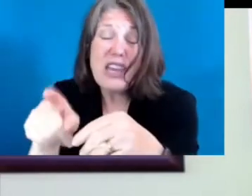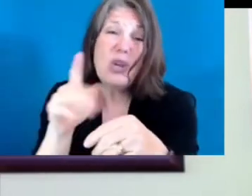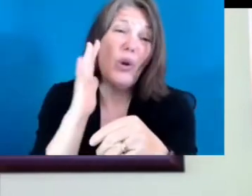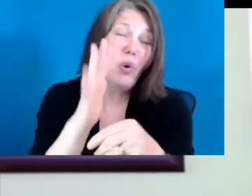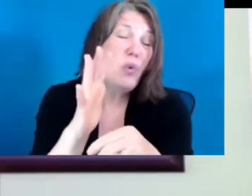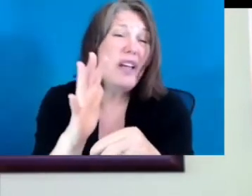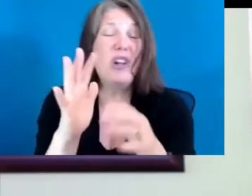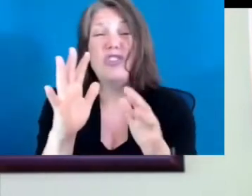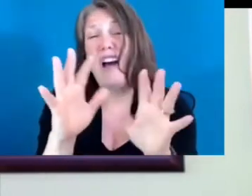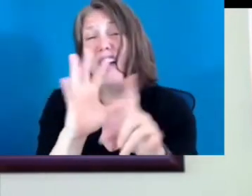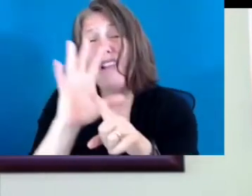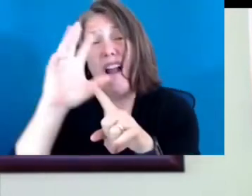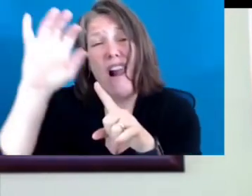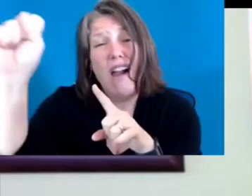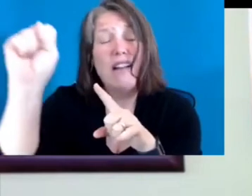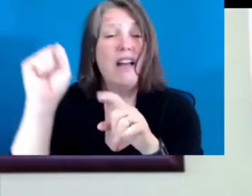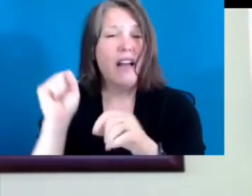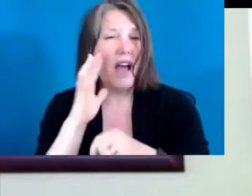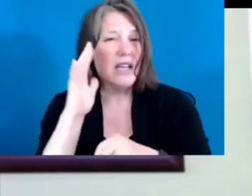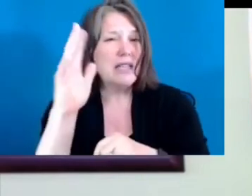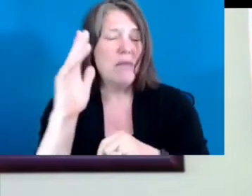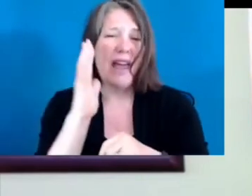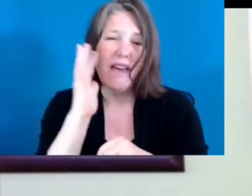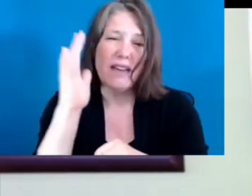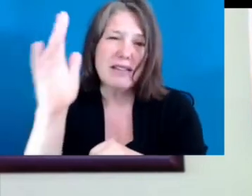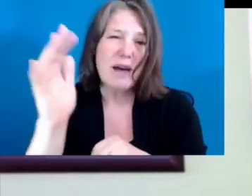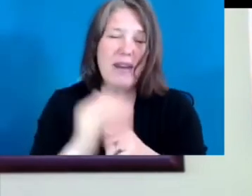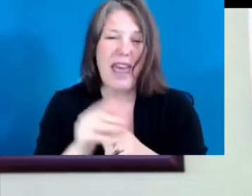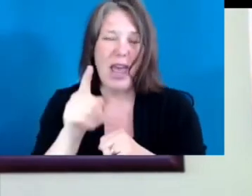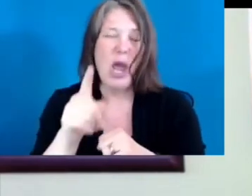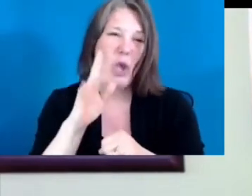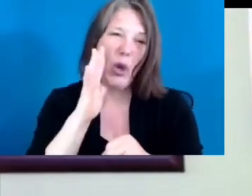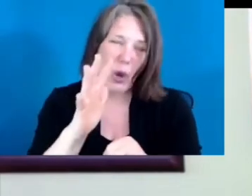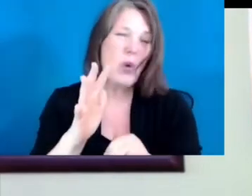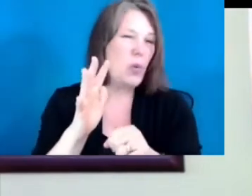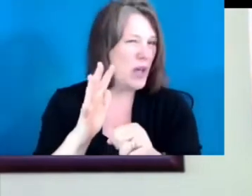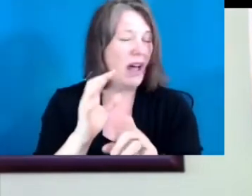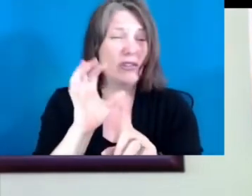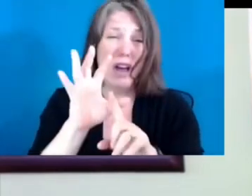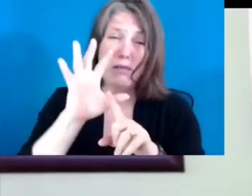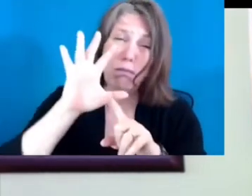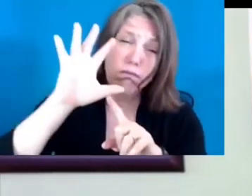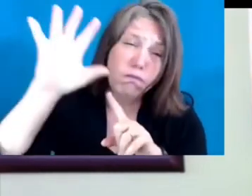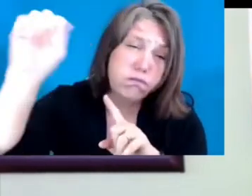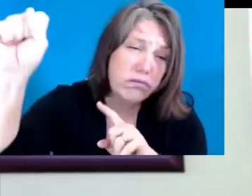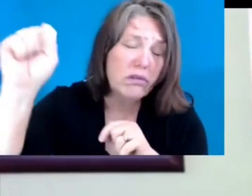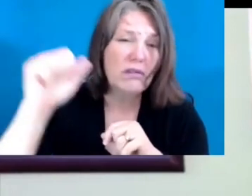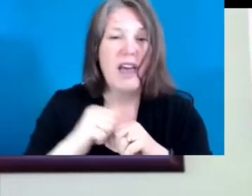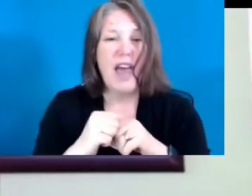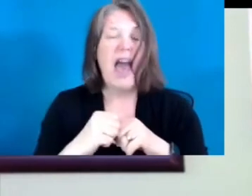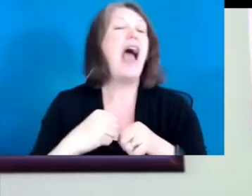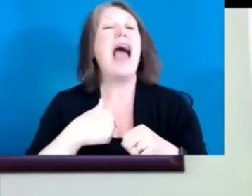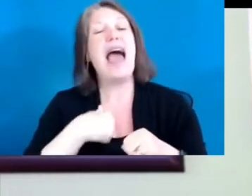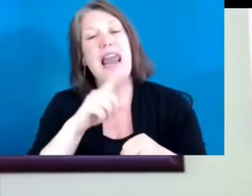all away. Someday, someday, you'll blow us all away. And I